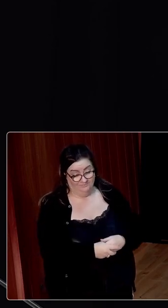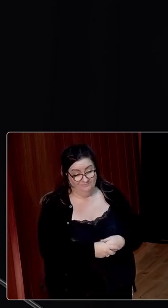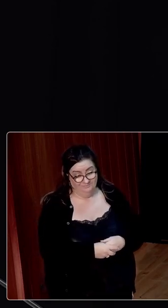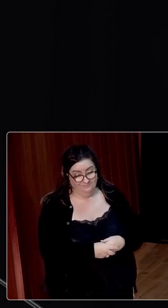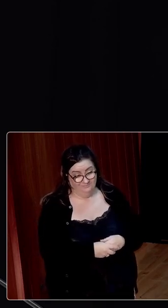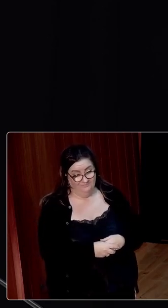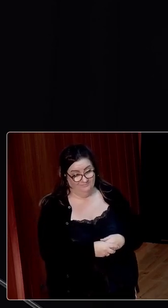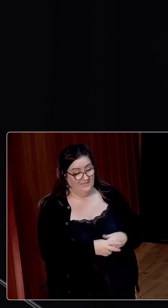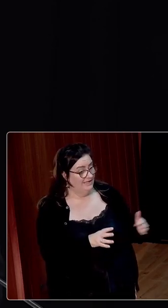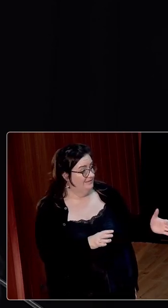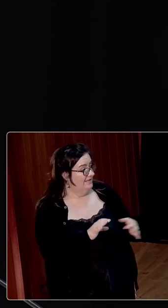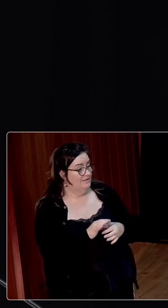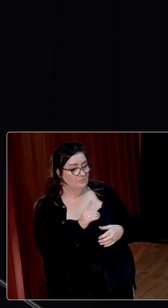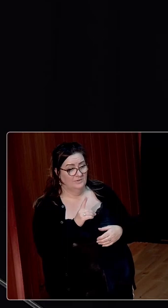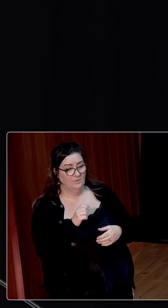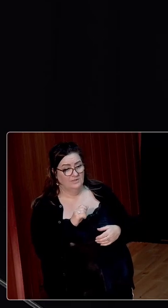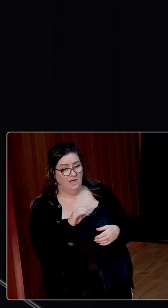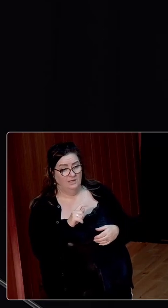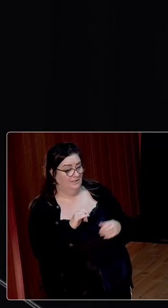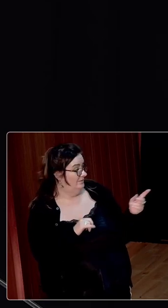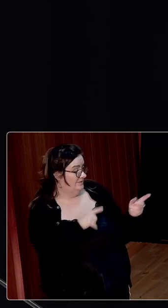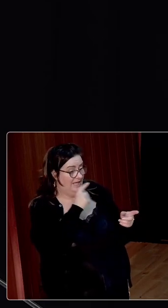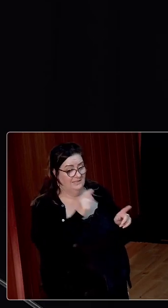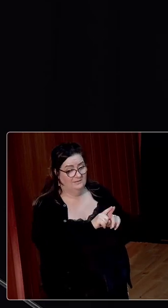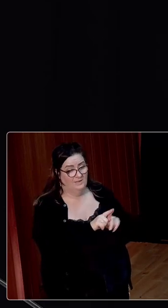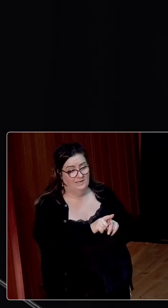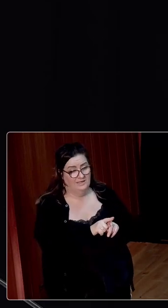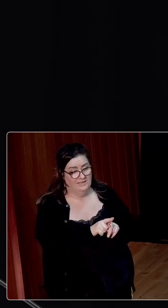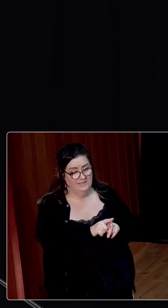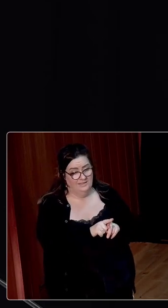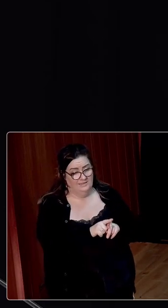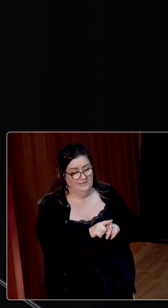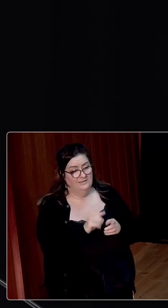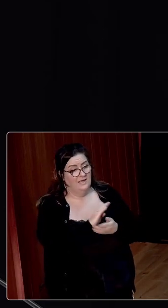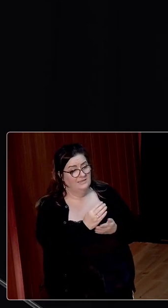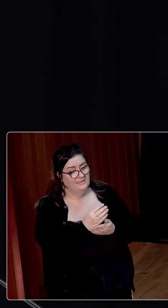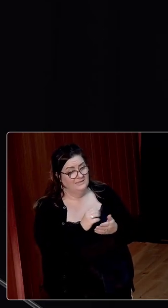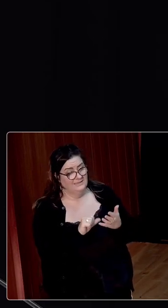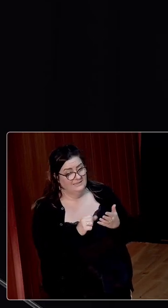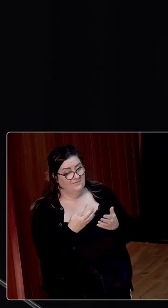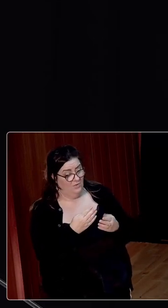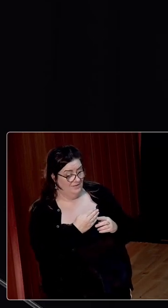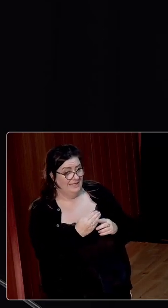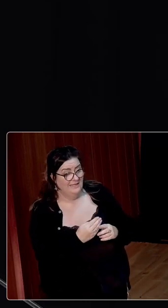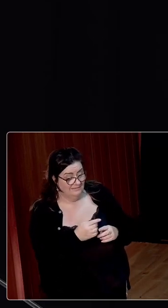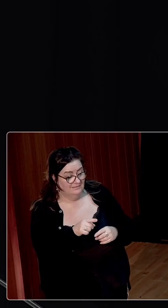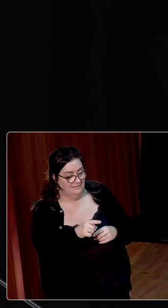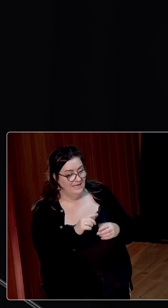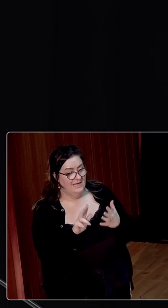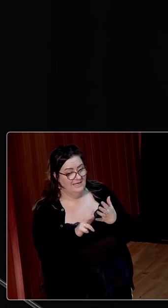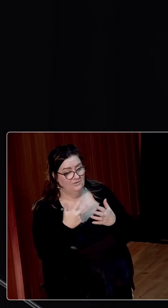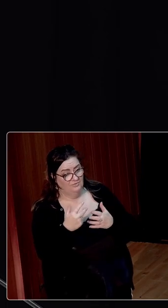And this ties in with what Dahi was saying there. As late as 1964, 83%